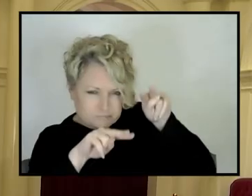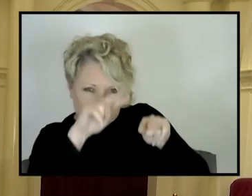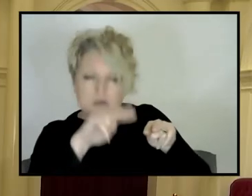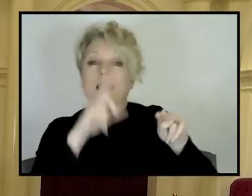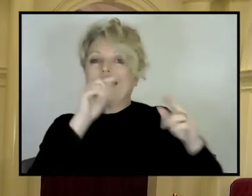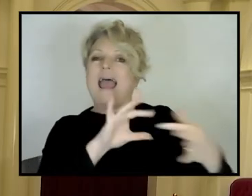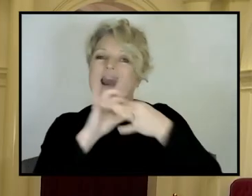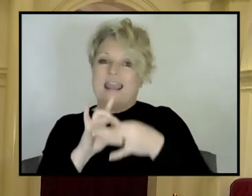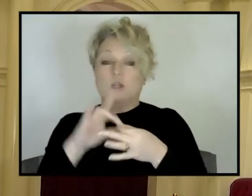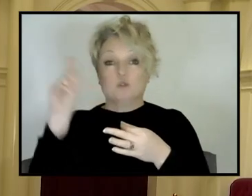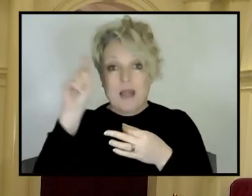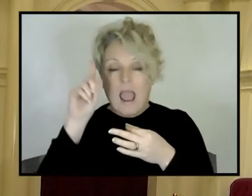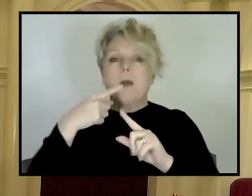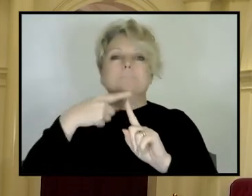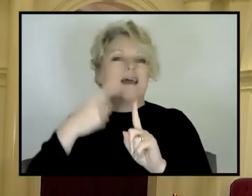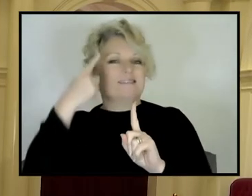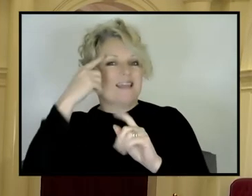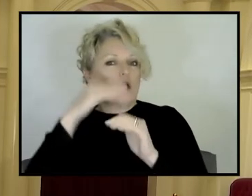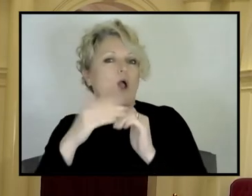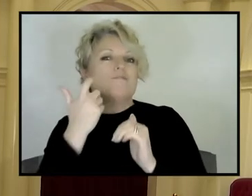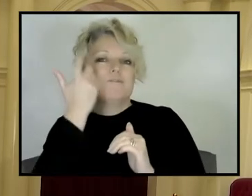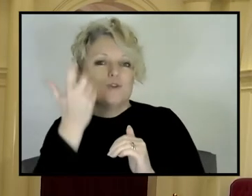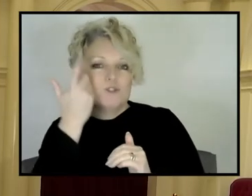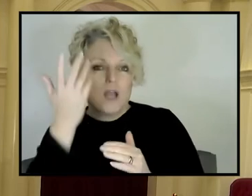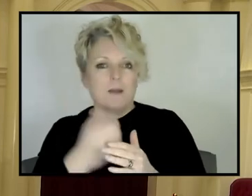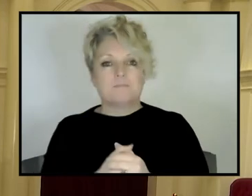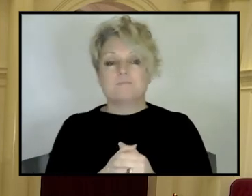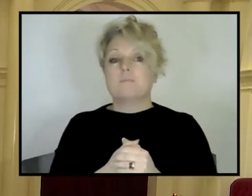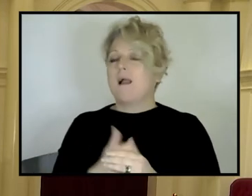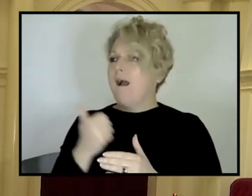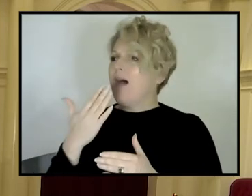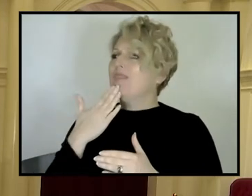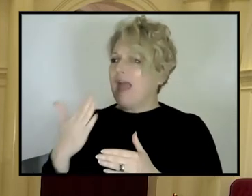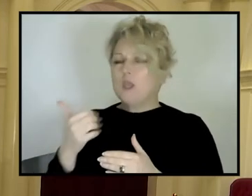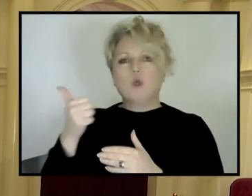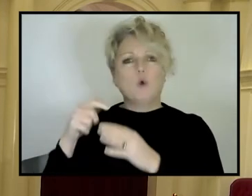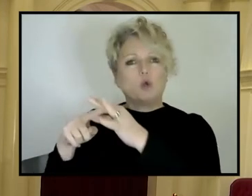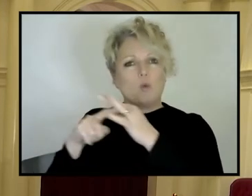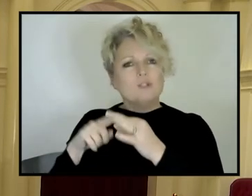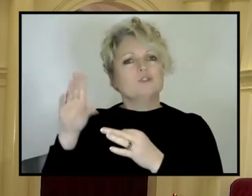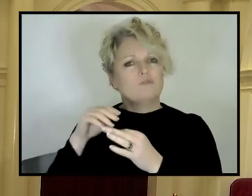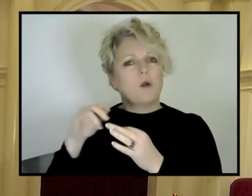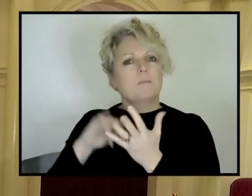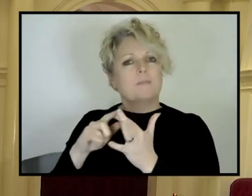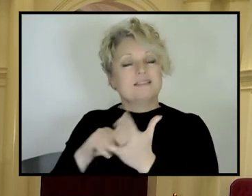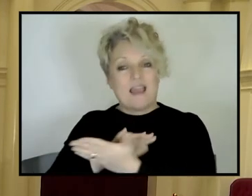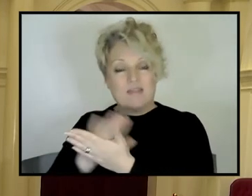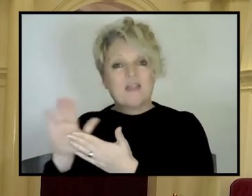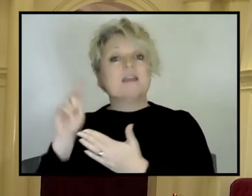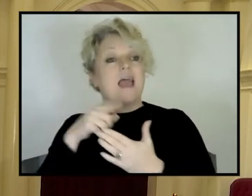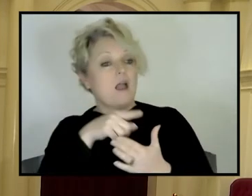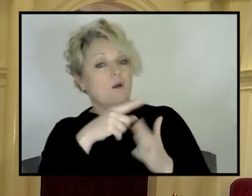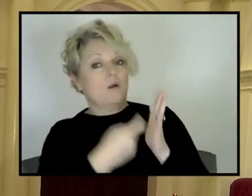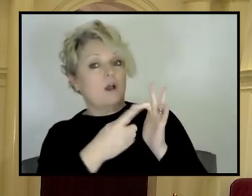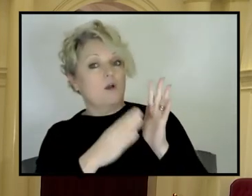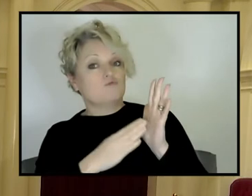Thank you. Uh, great question from Seth. And that's a great segue into the question that we have from Remy. Remy, do you want to come up to the mic